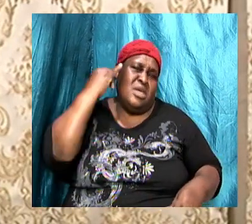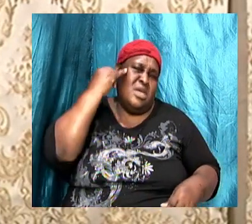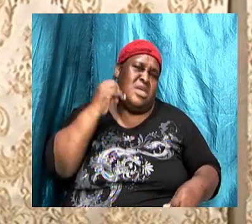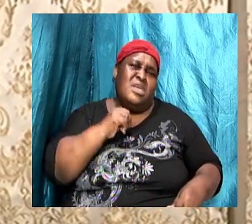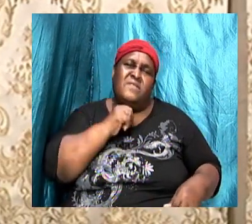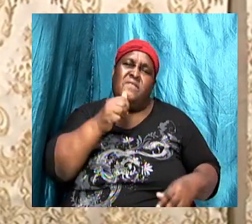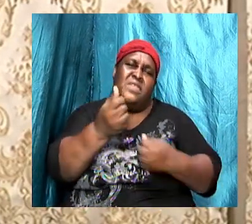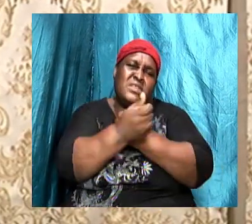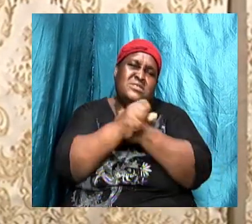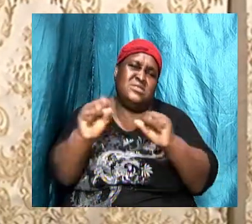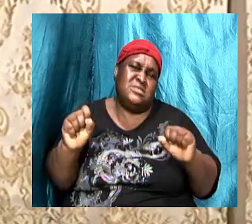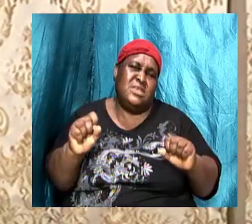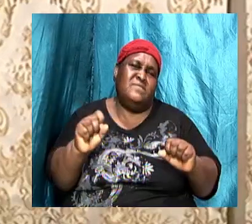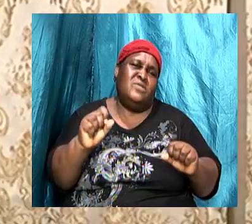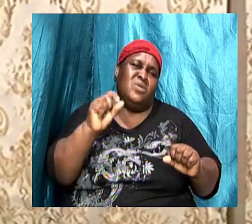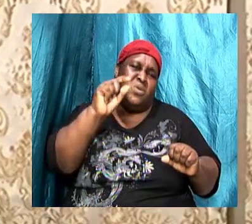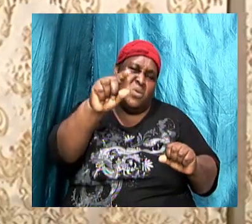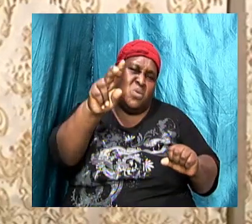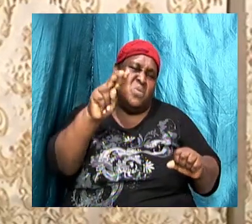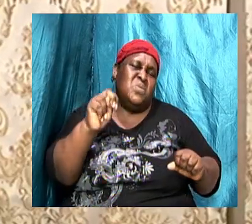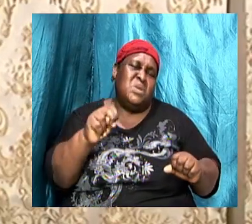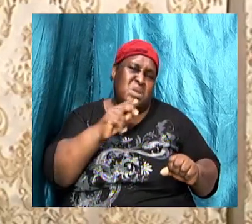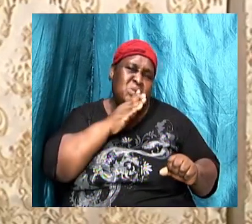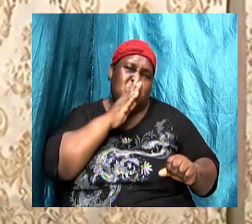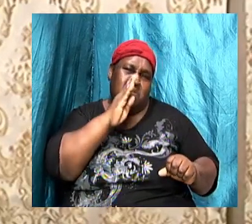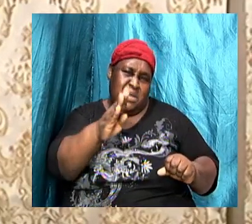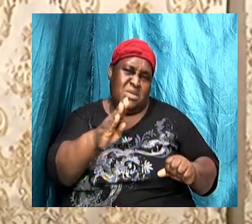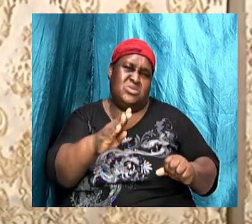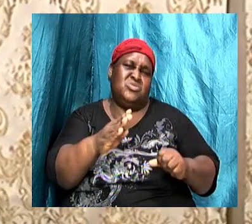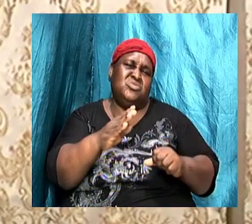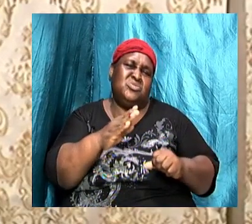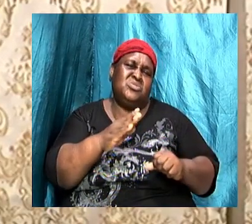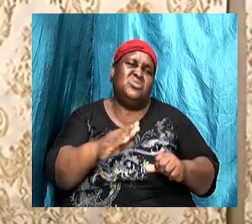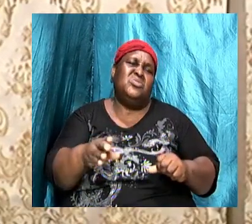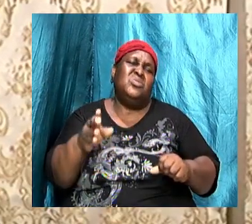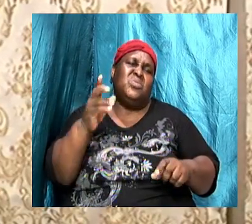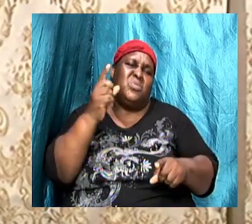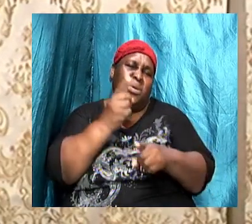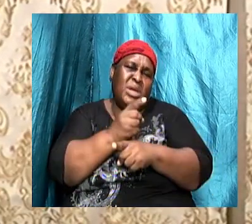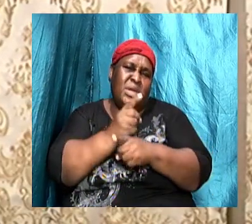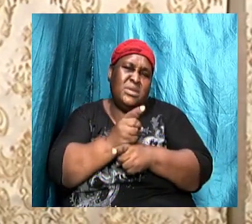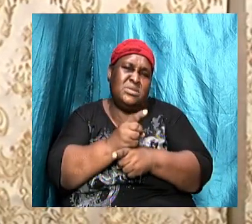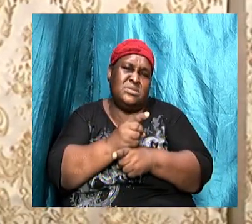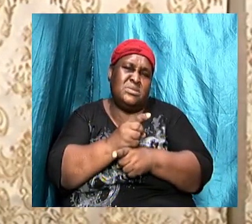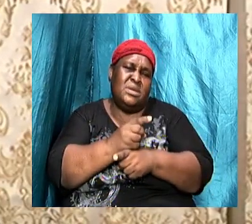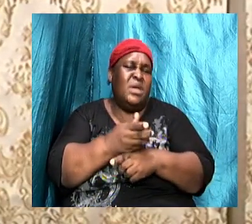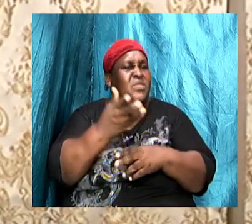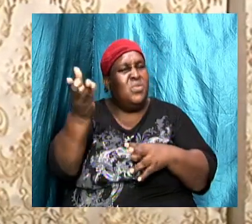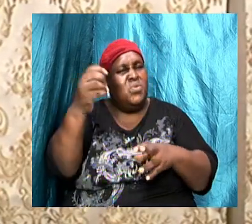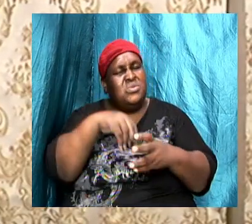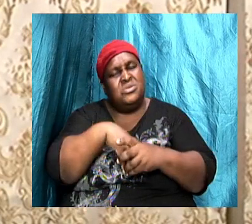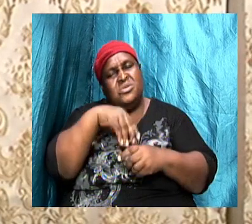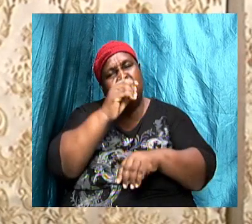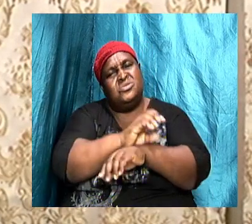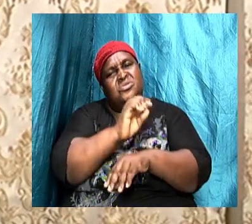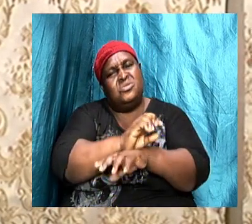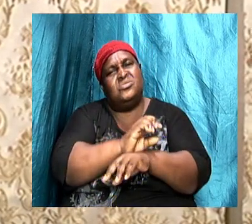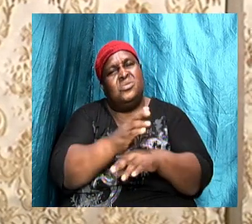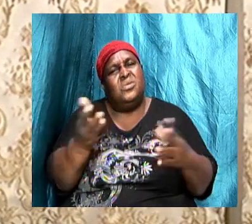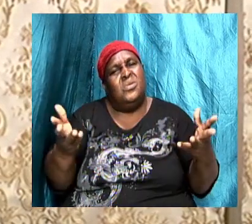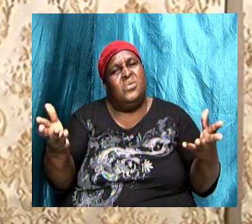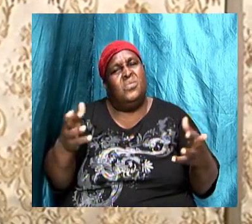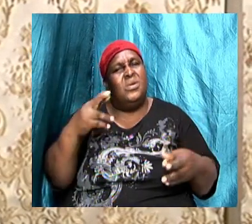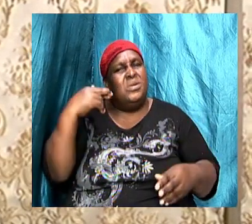you need to get it straight. And for those who are safe and hold that position for different reasons, whatever the reason, there